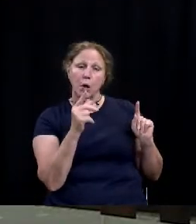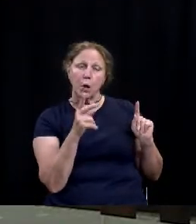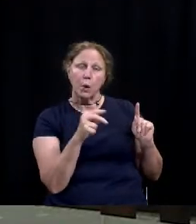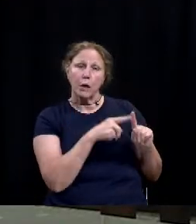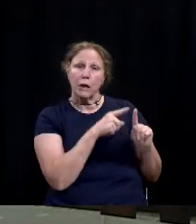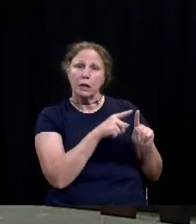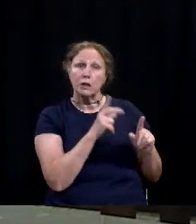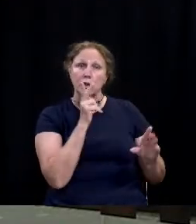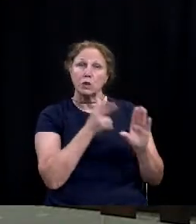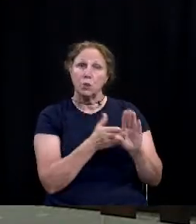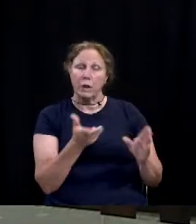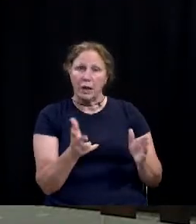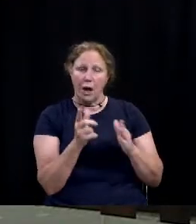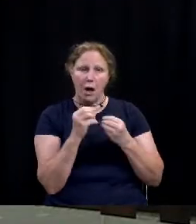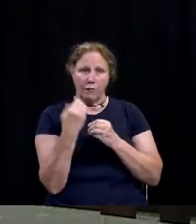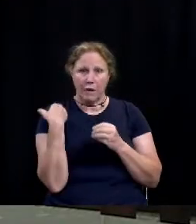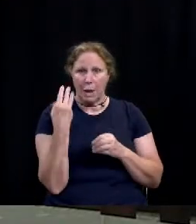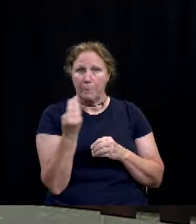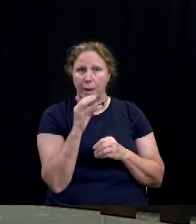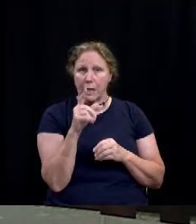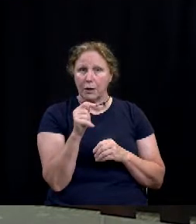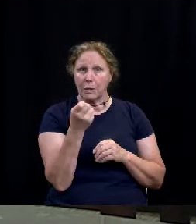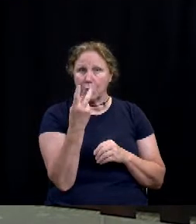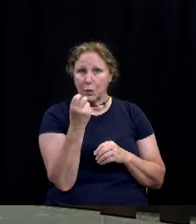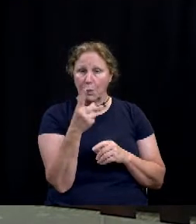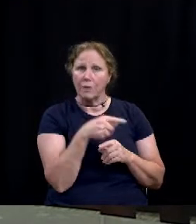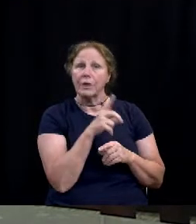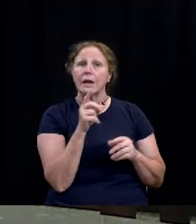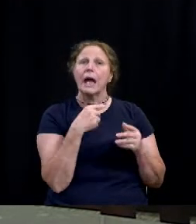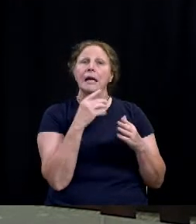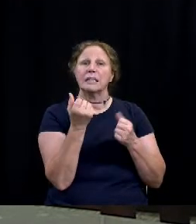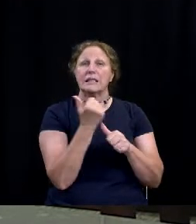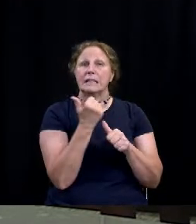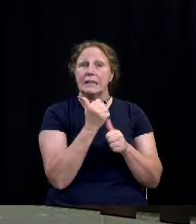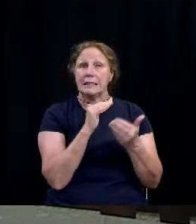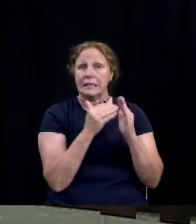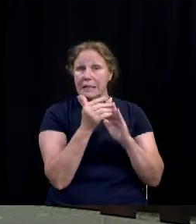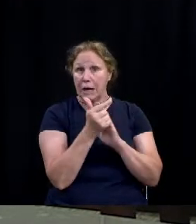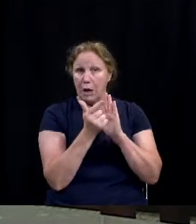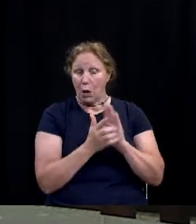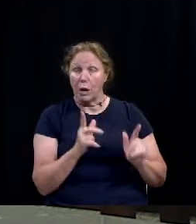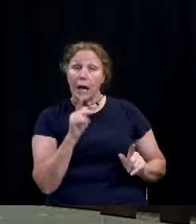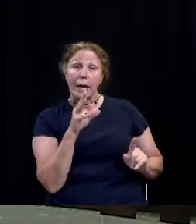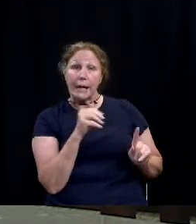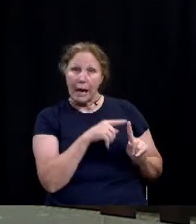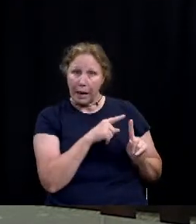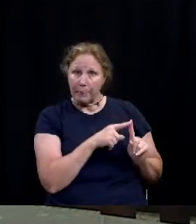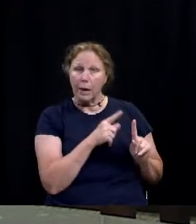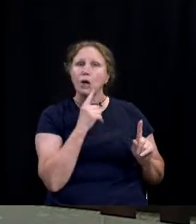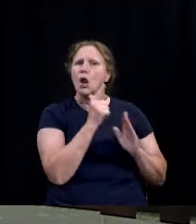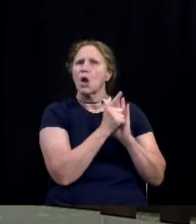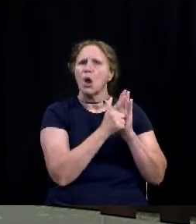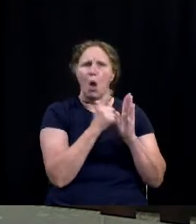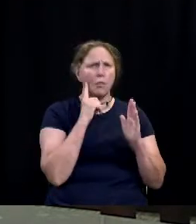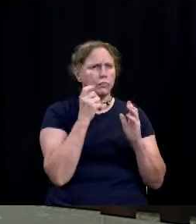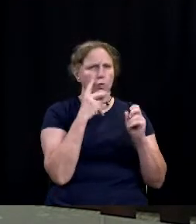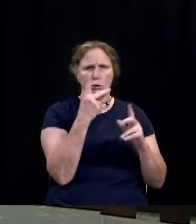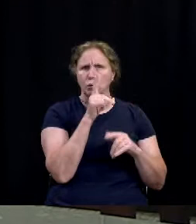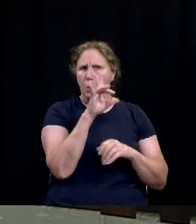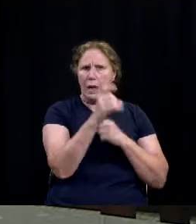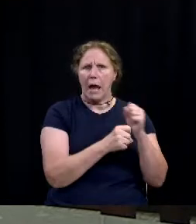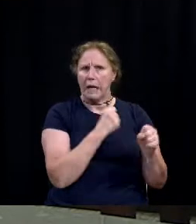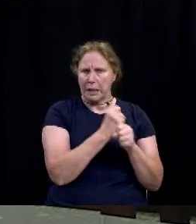our City Attorney's office on Monday, October 12th, as an Assistant City Attorney. Kim has been practicing law for 28 years,